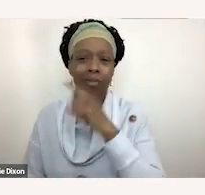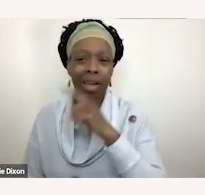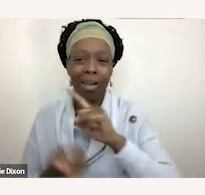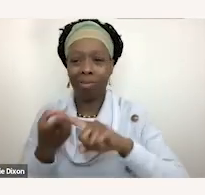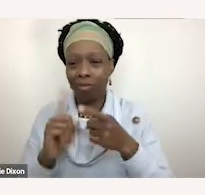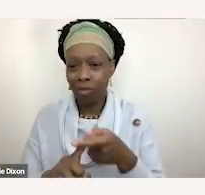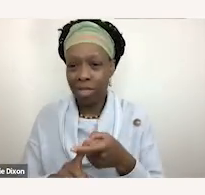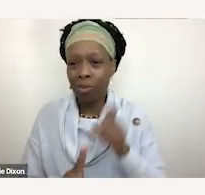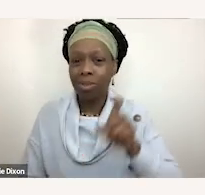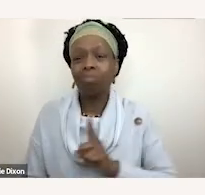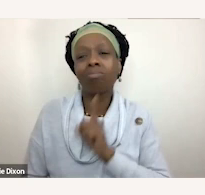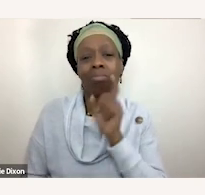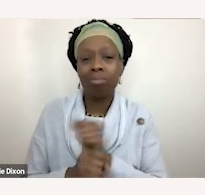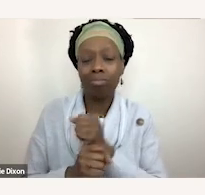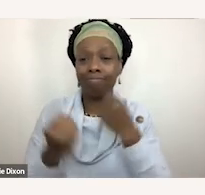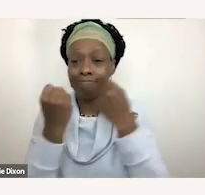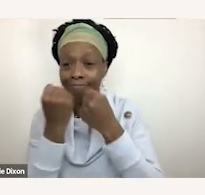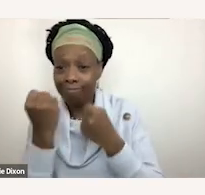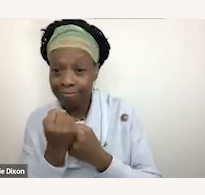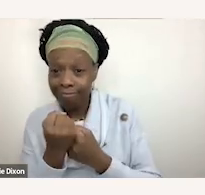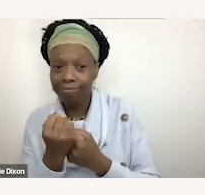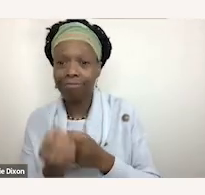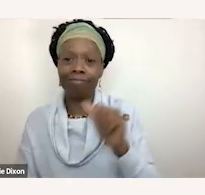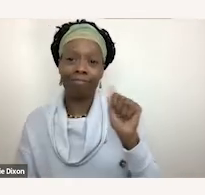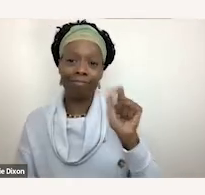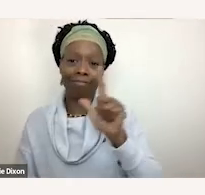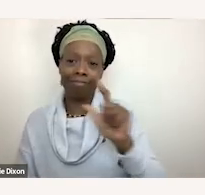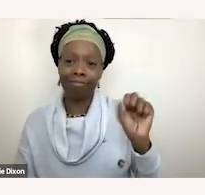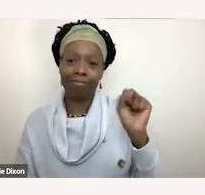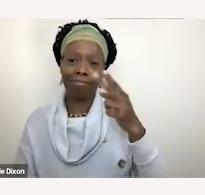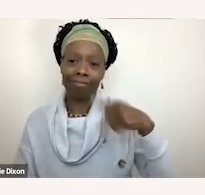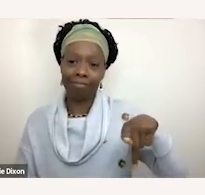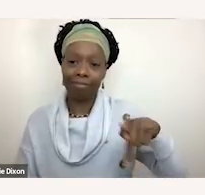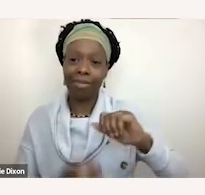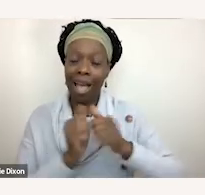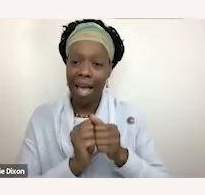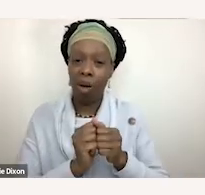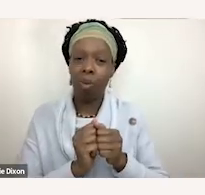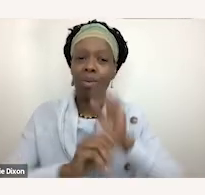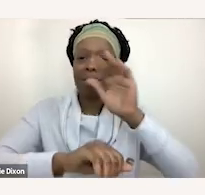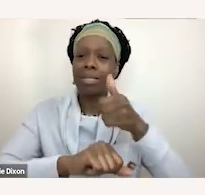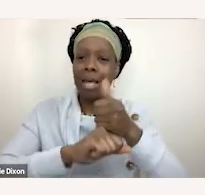from the cultivation of relationships and friendships